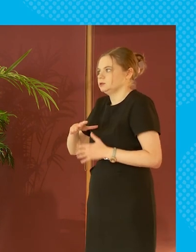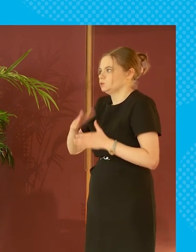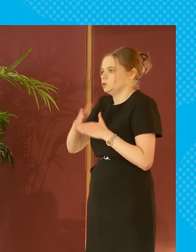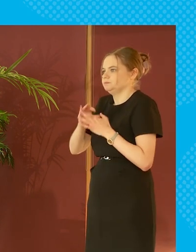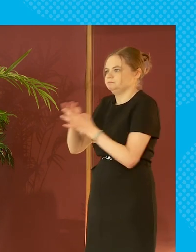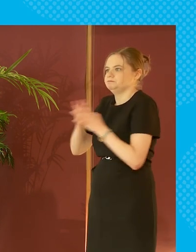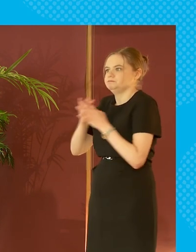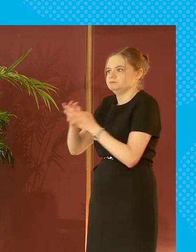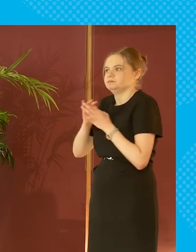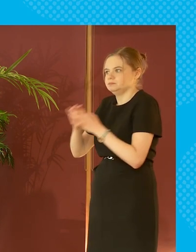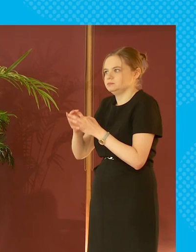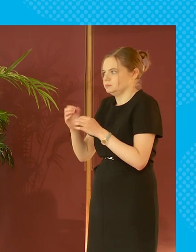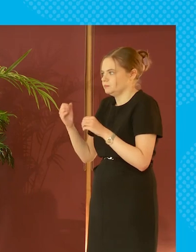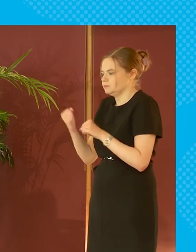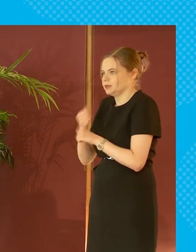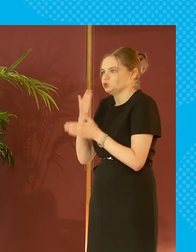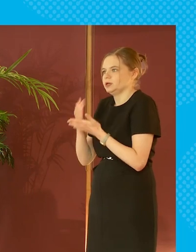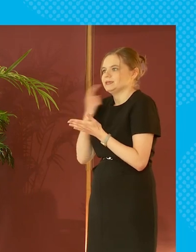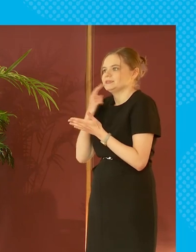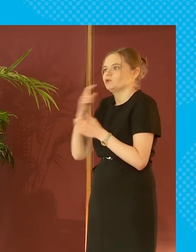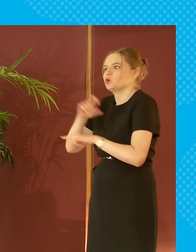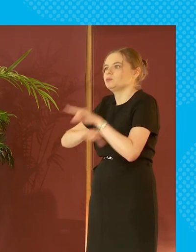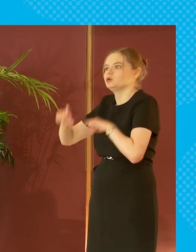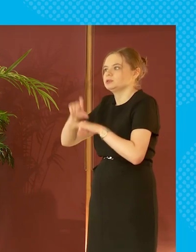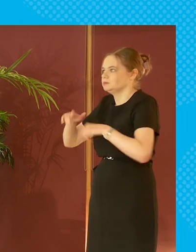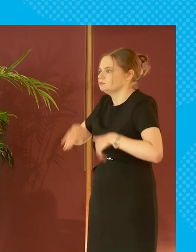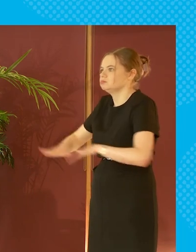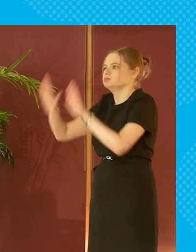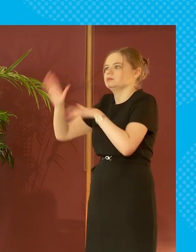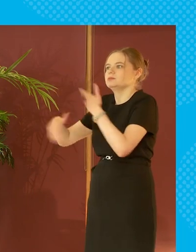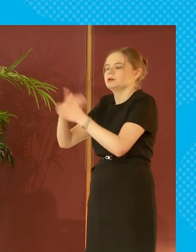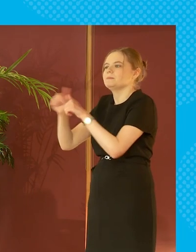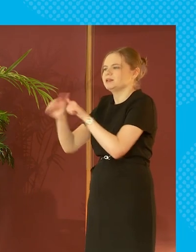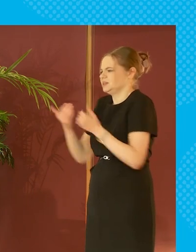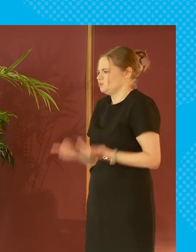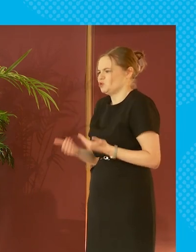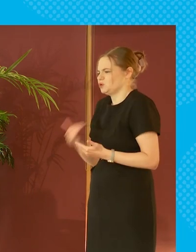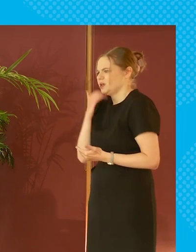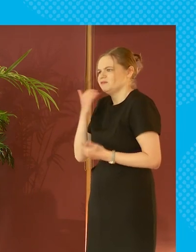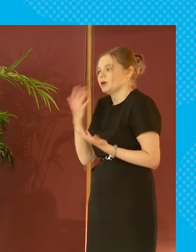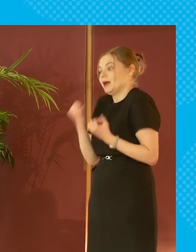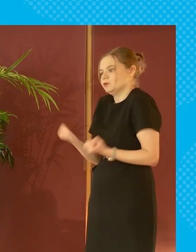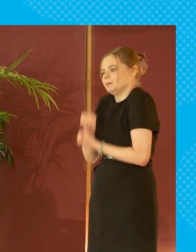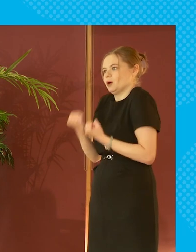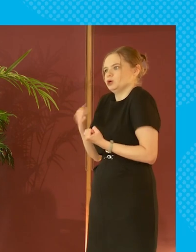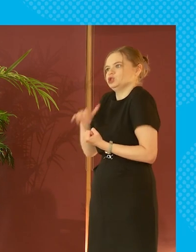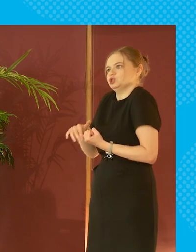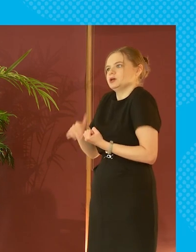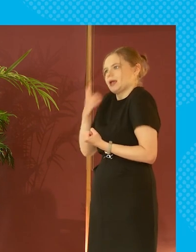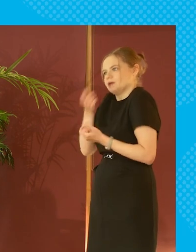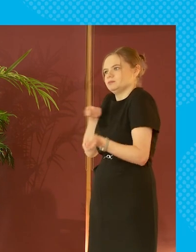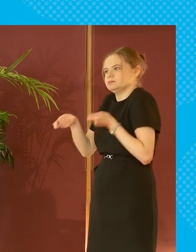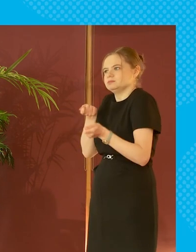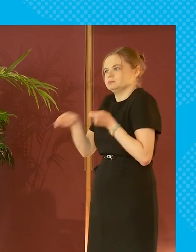conditions that make it easier for those communities to flourish not doing enough of that now and they have the power to do it and need to stop thinking